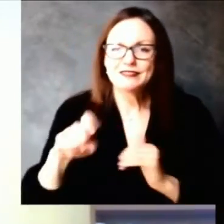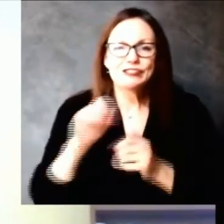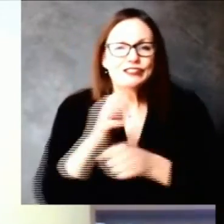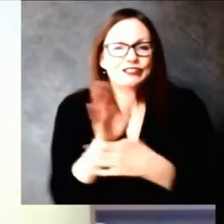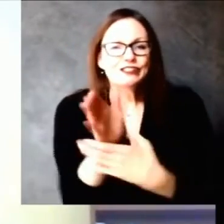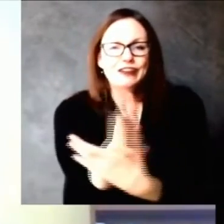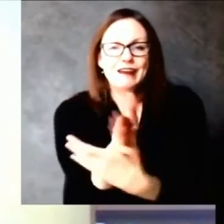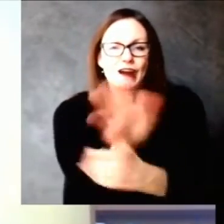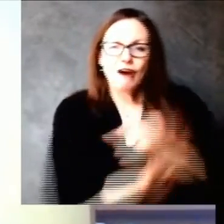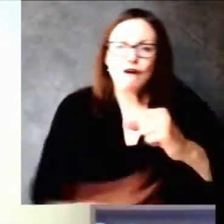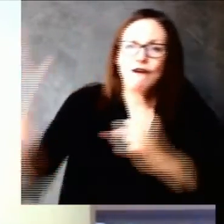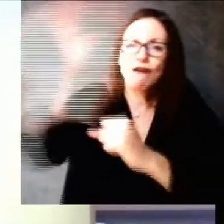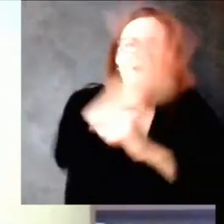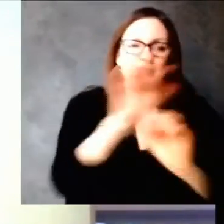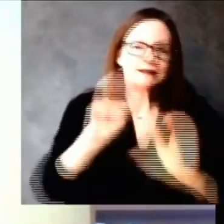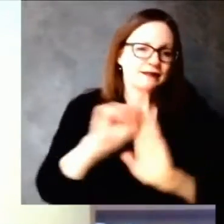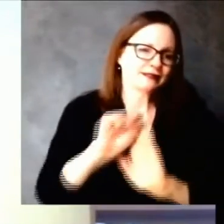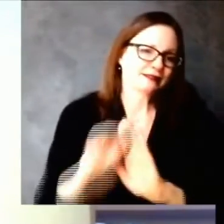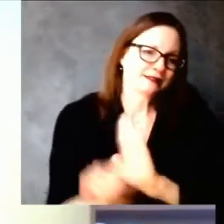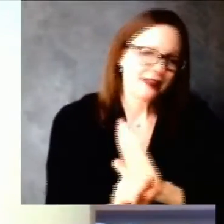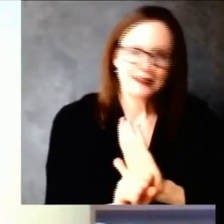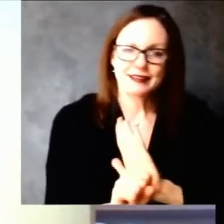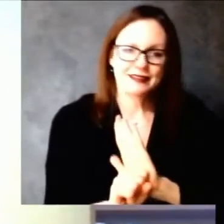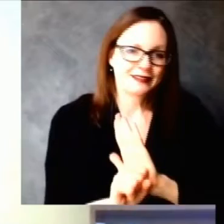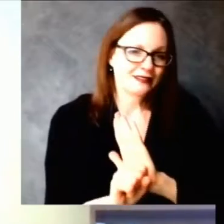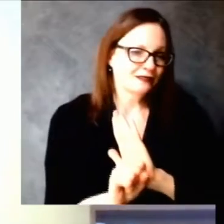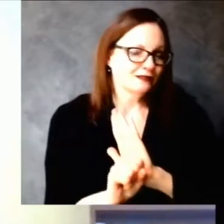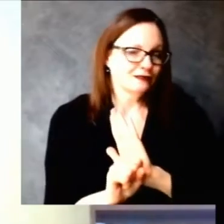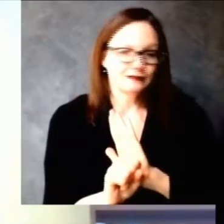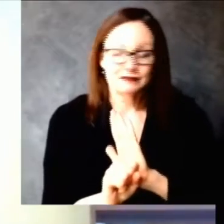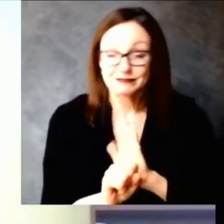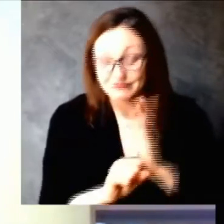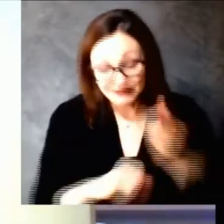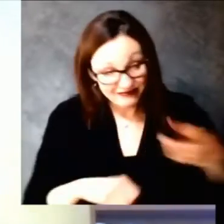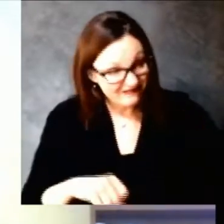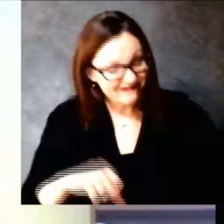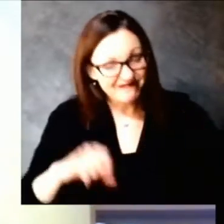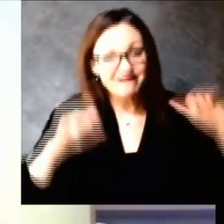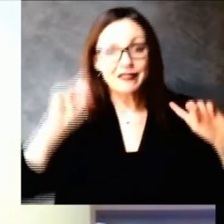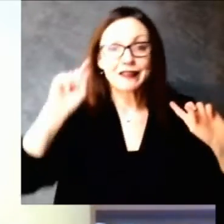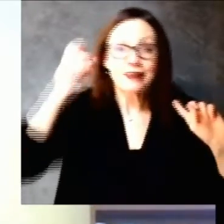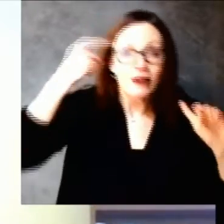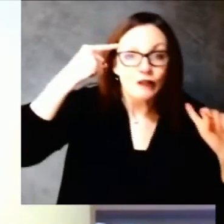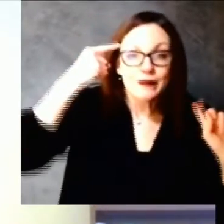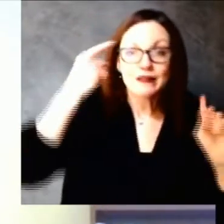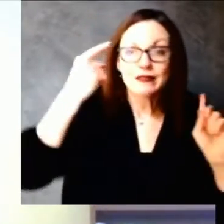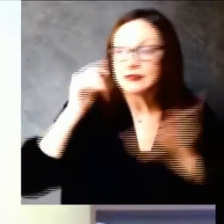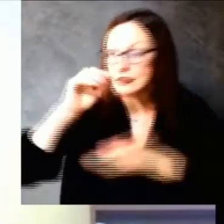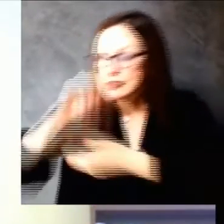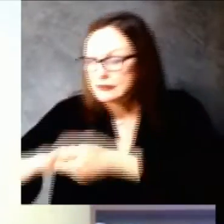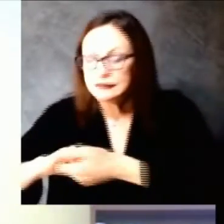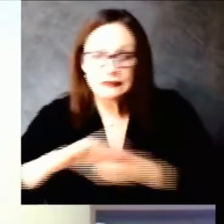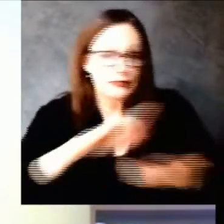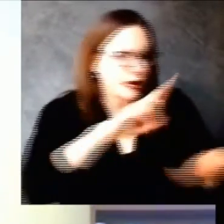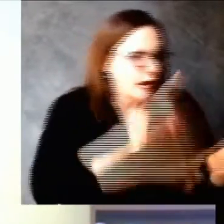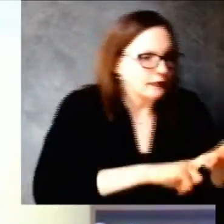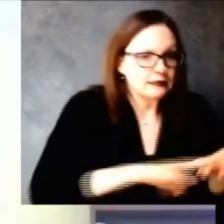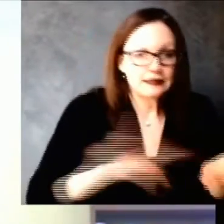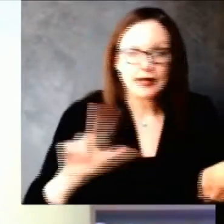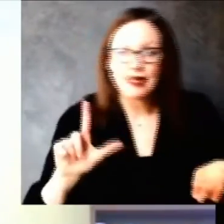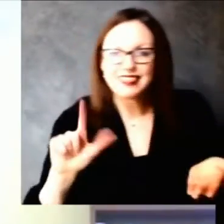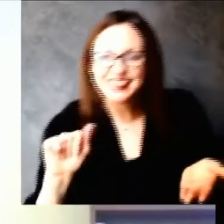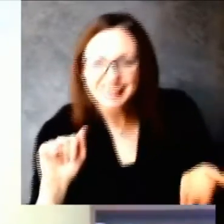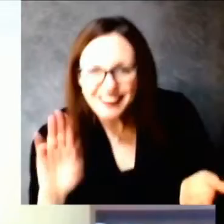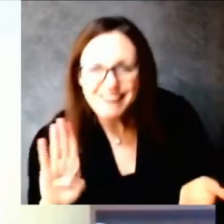we've said earlier johnson and johnson has submitted their um uh their application to the federal